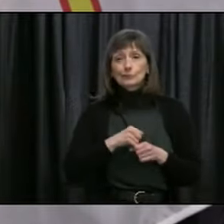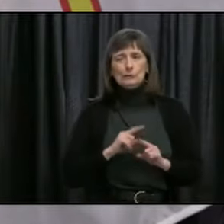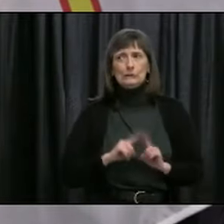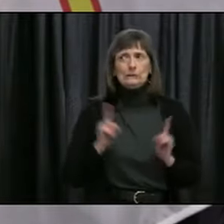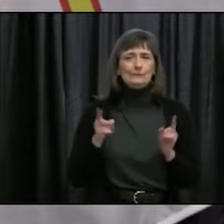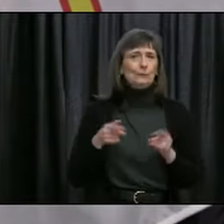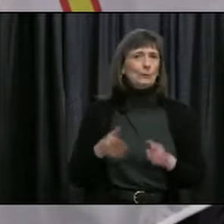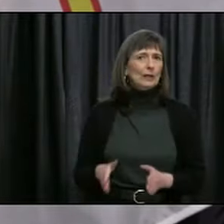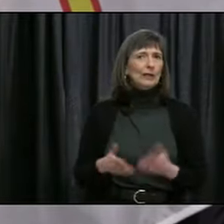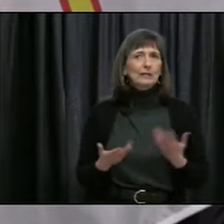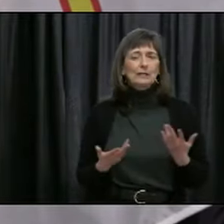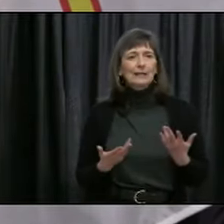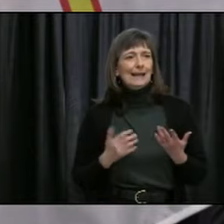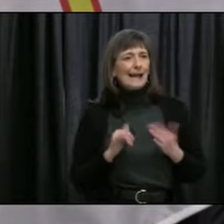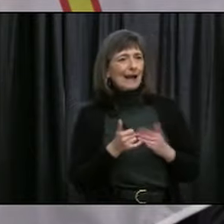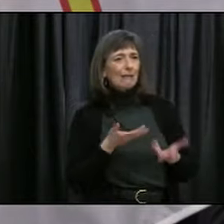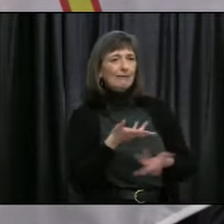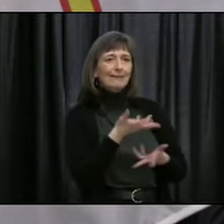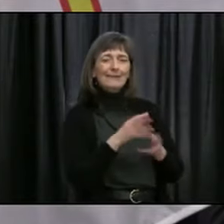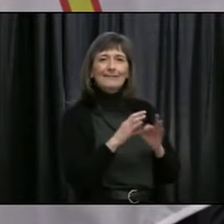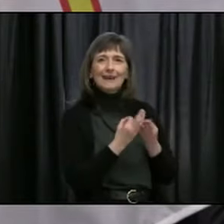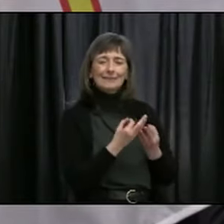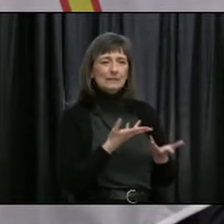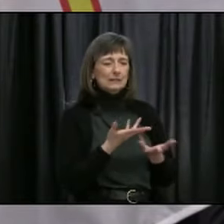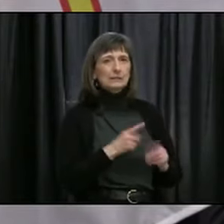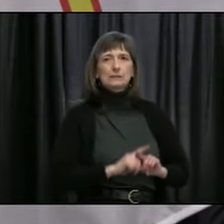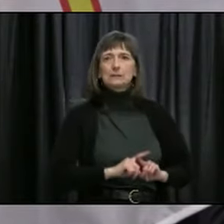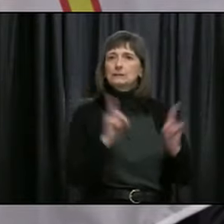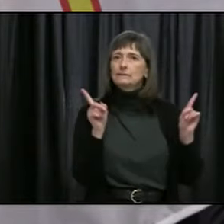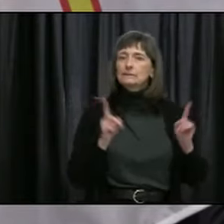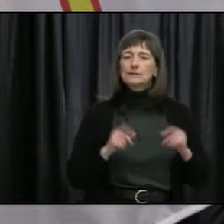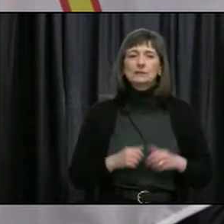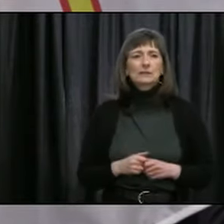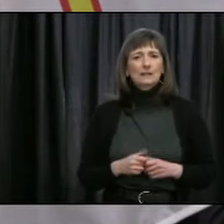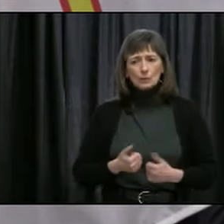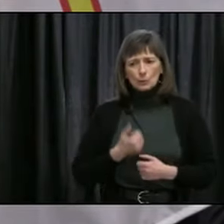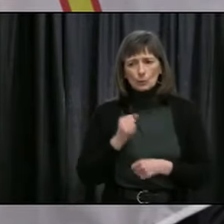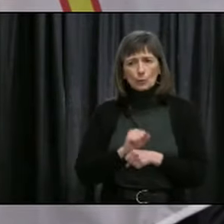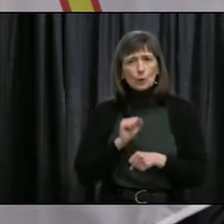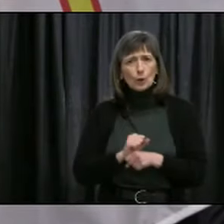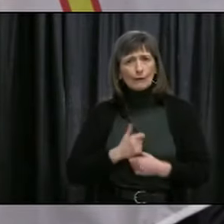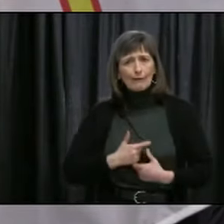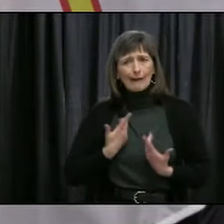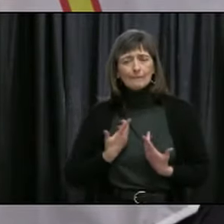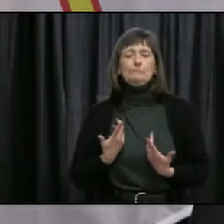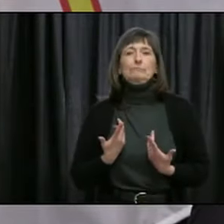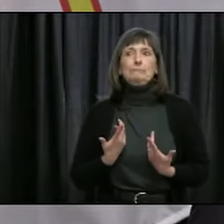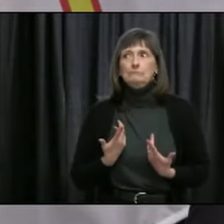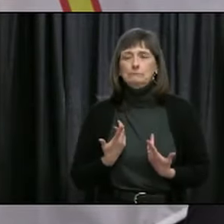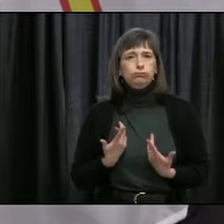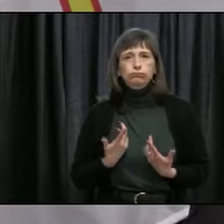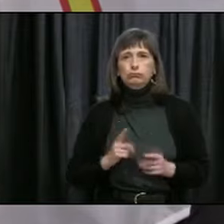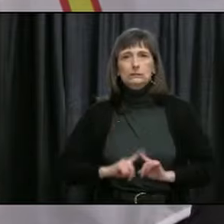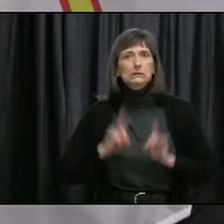different. How we connect with our families is very different, and our work life is also very different.